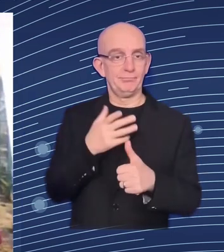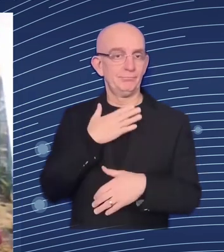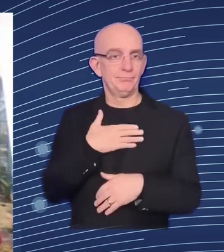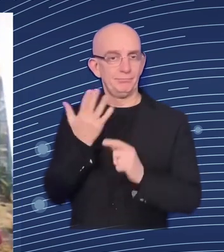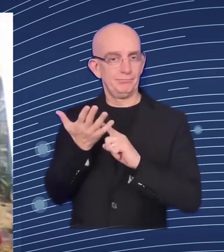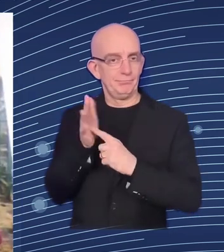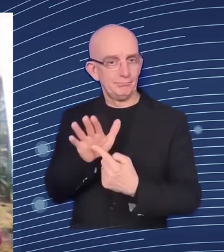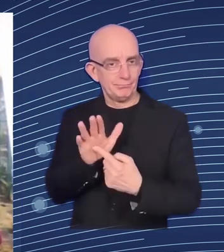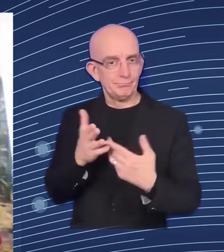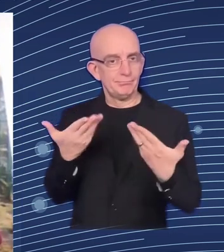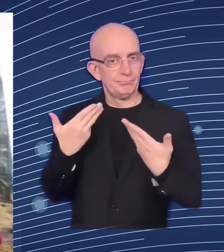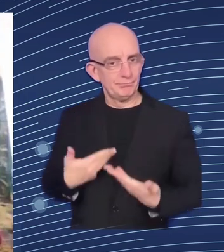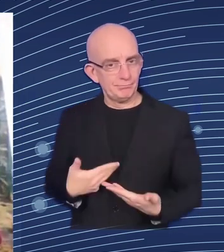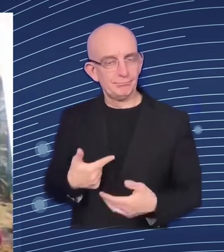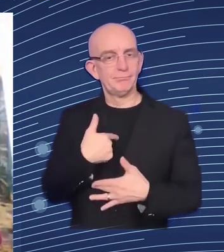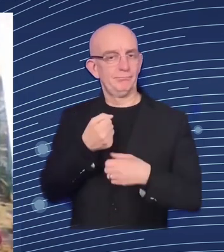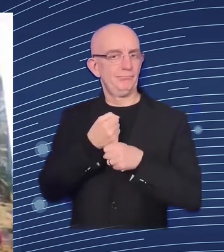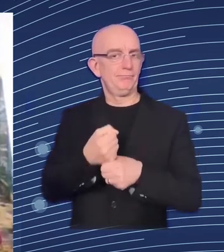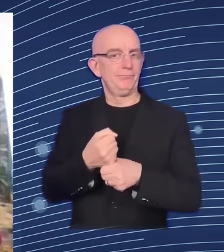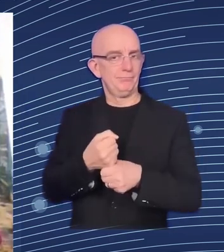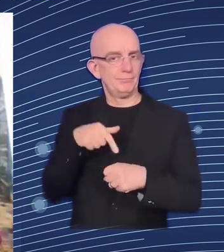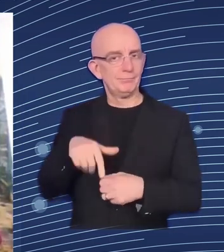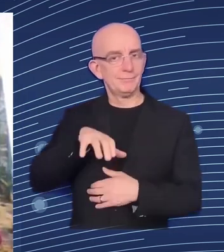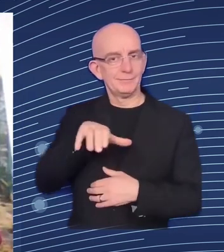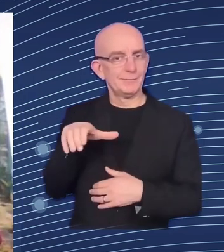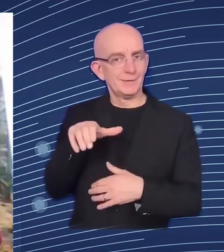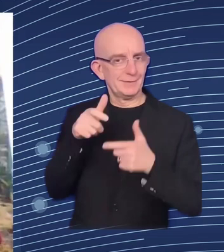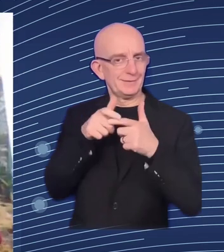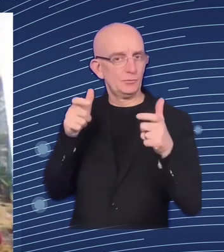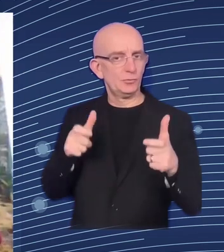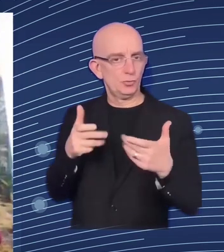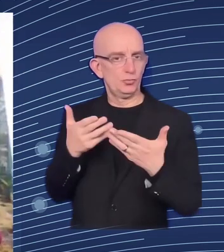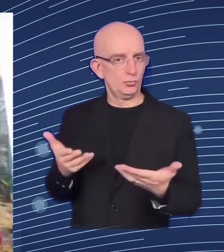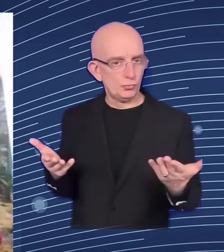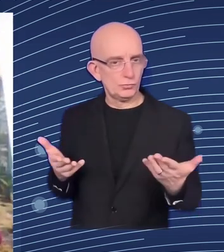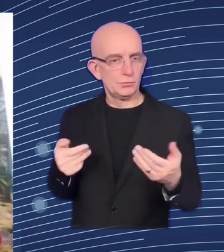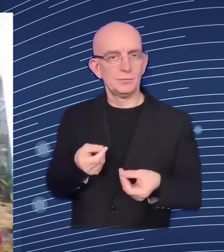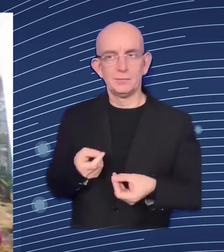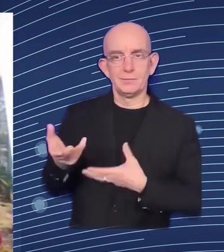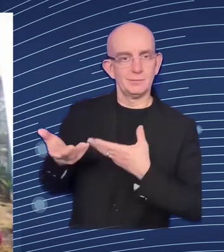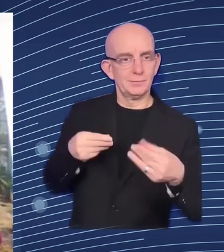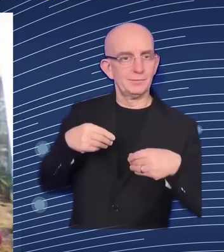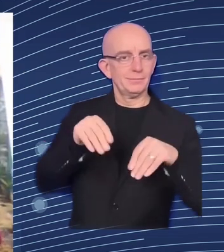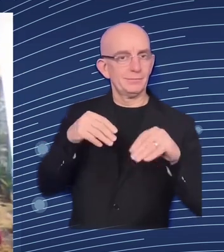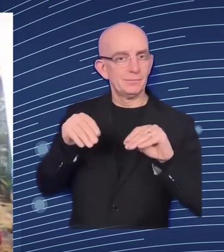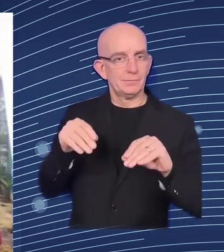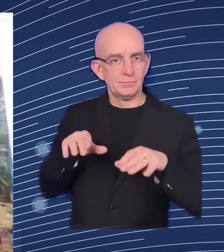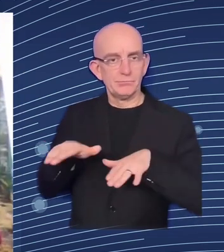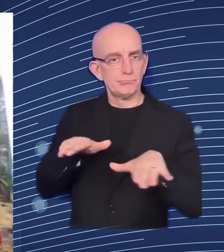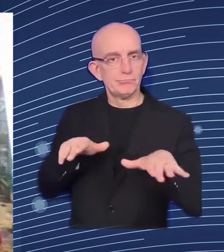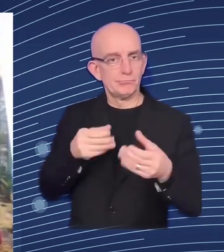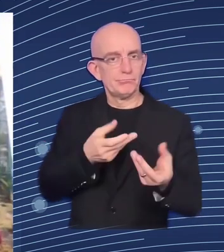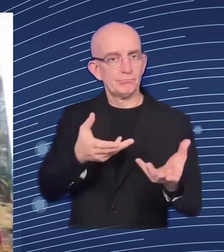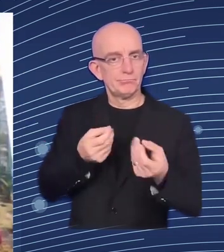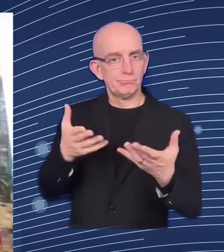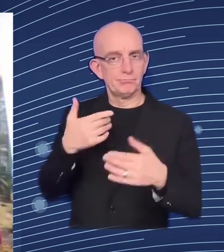of ukraine which at the national level is responsible for the implementation of the state policy for the development of entrepreneurship